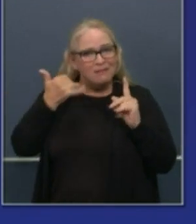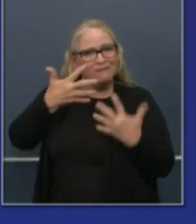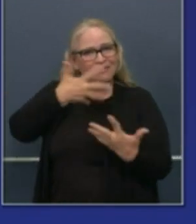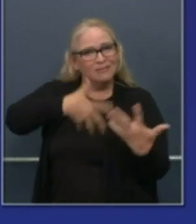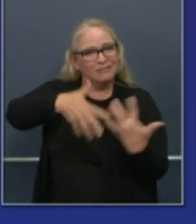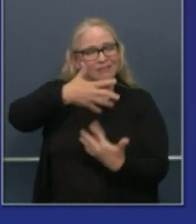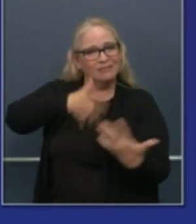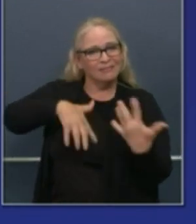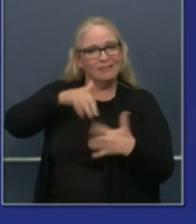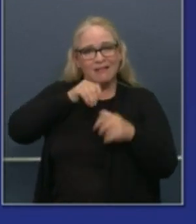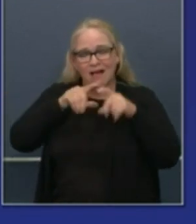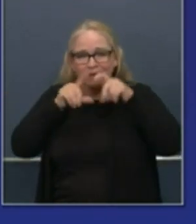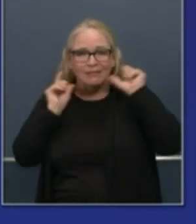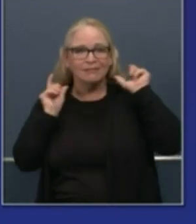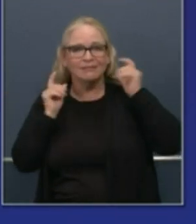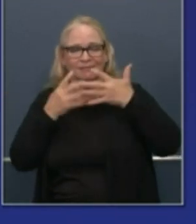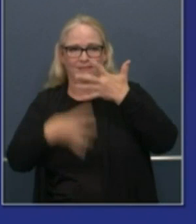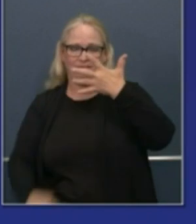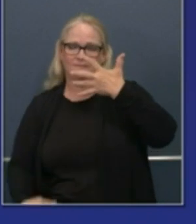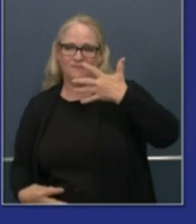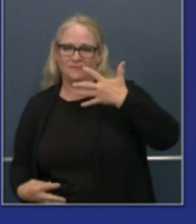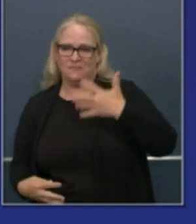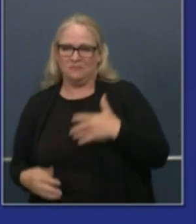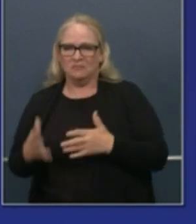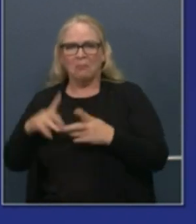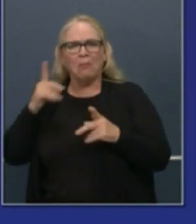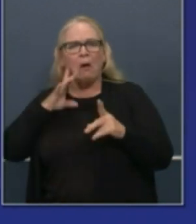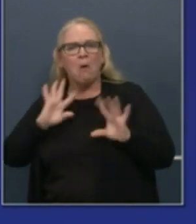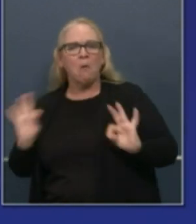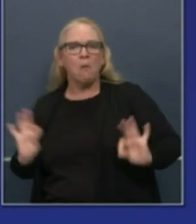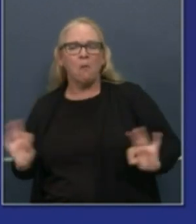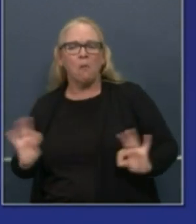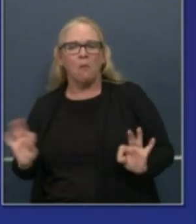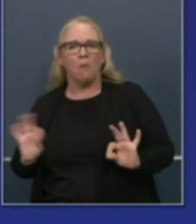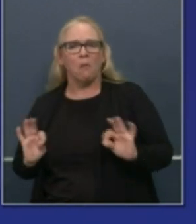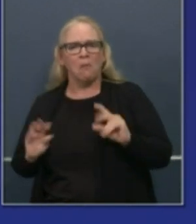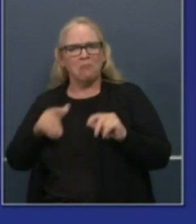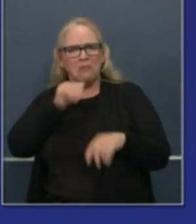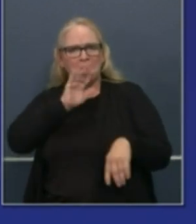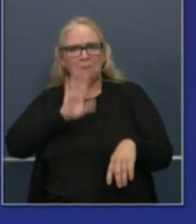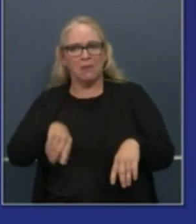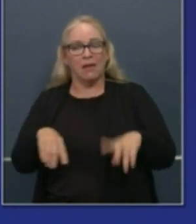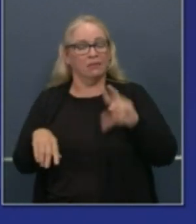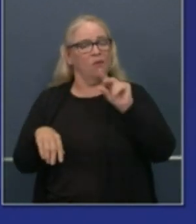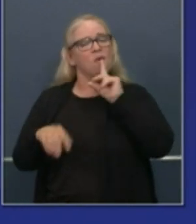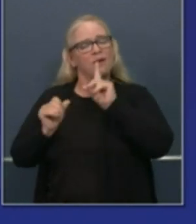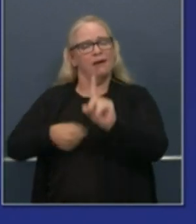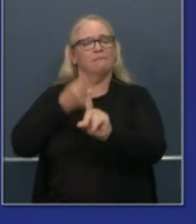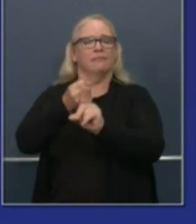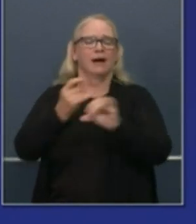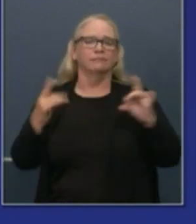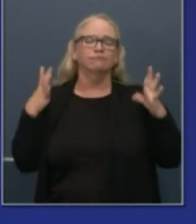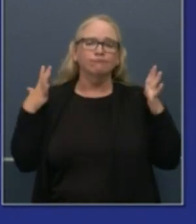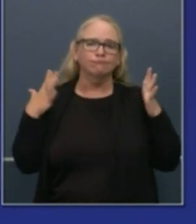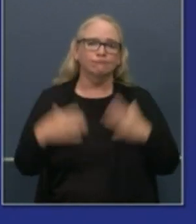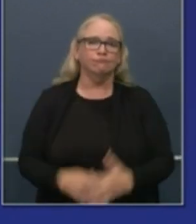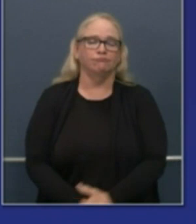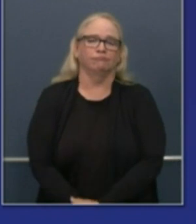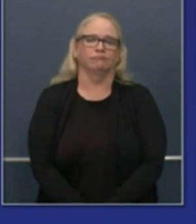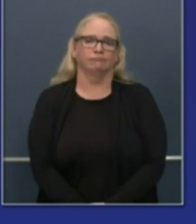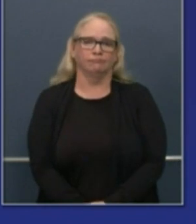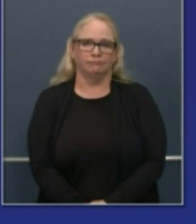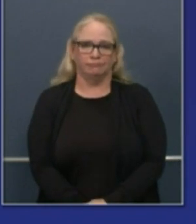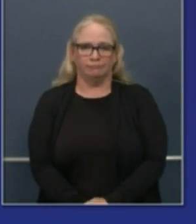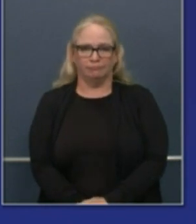modest by some people's estimates but significant in terms of its impact reduction in the number of people you've been